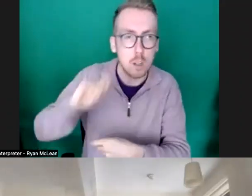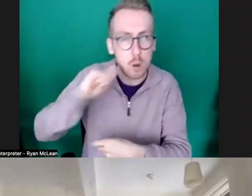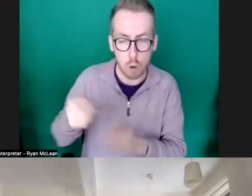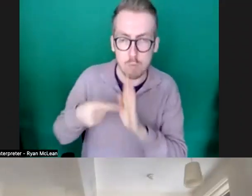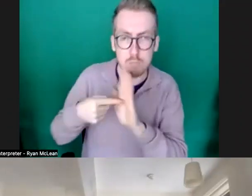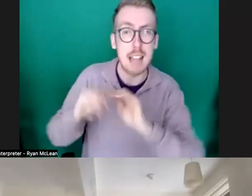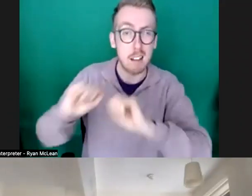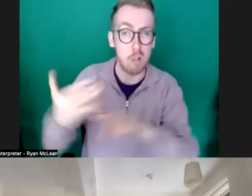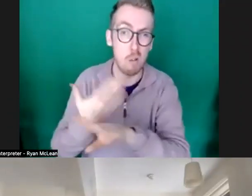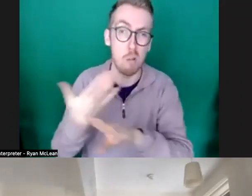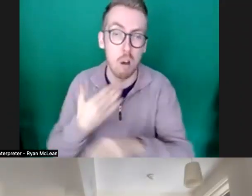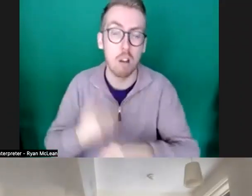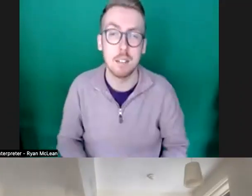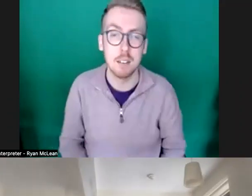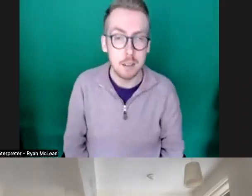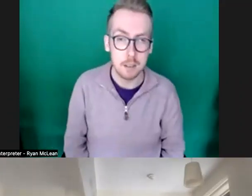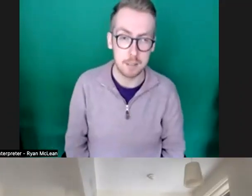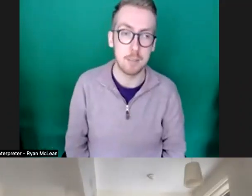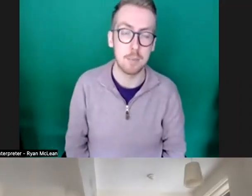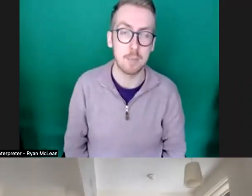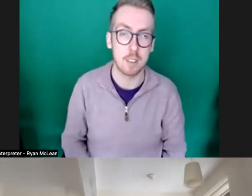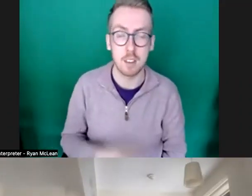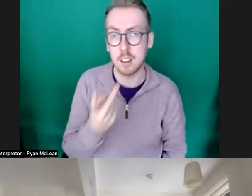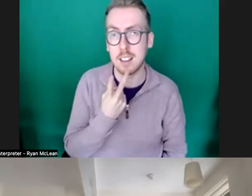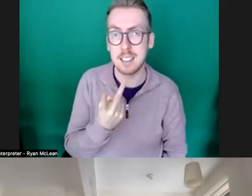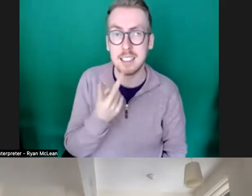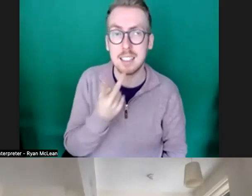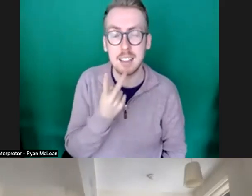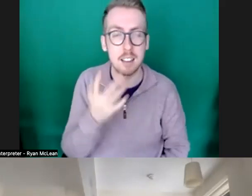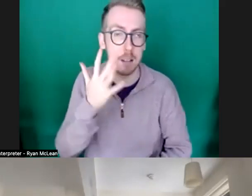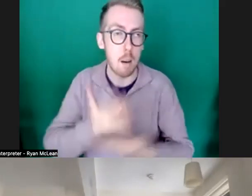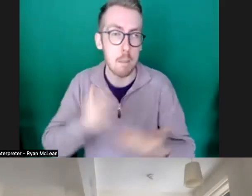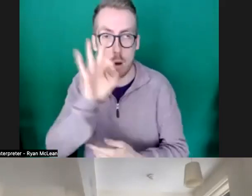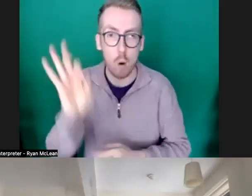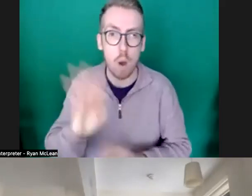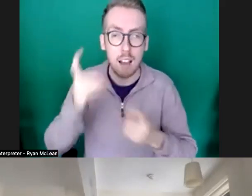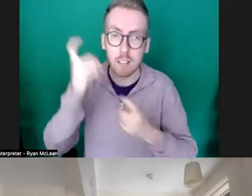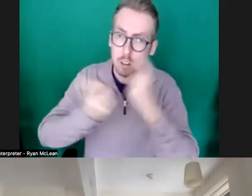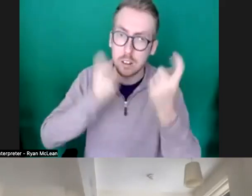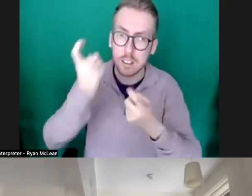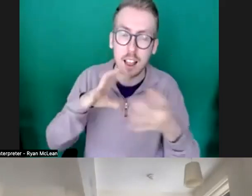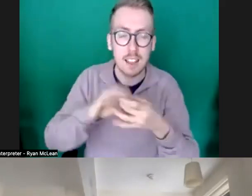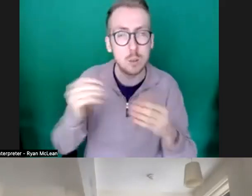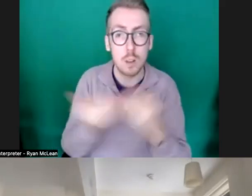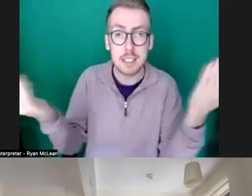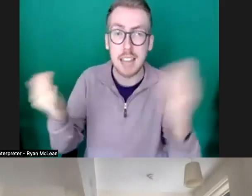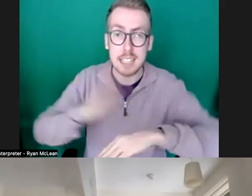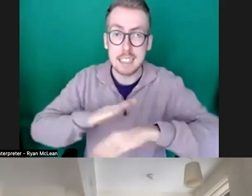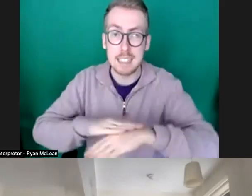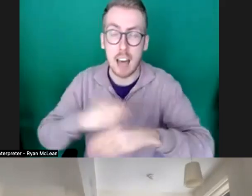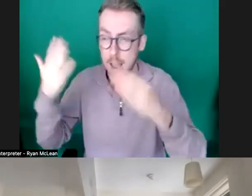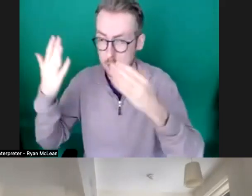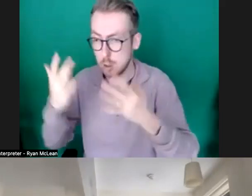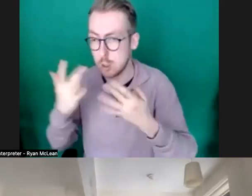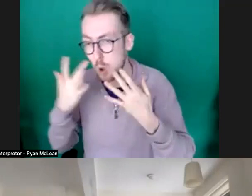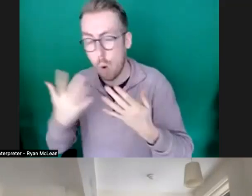work at um and then the second that part of that question was uh considerations about daytime shows versus nighttime